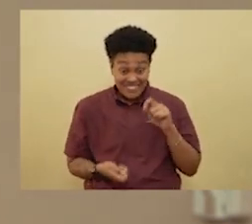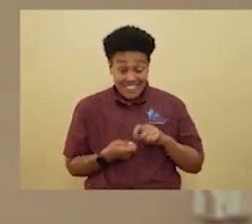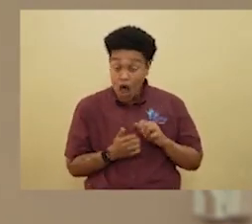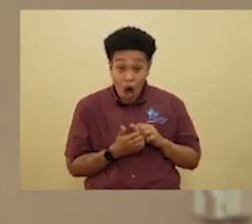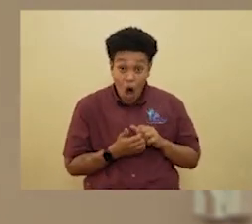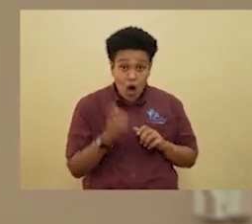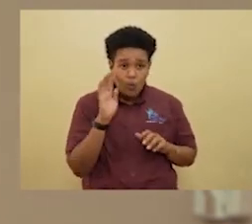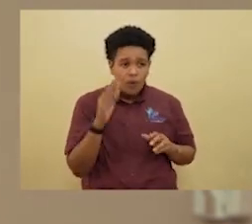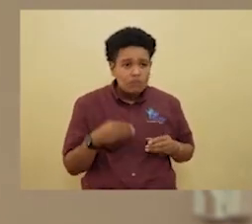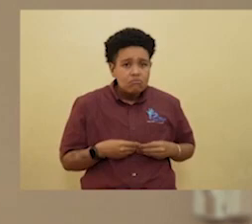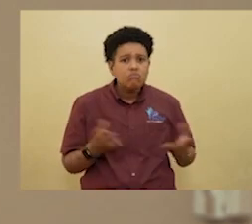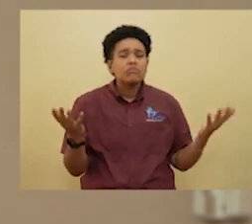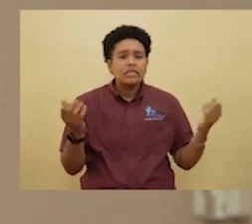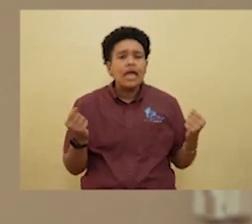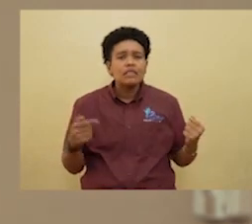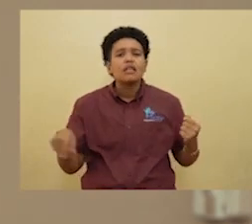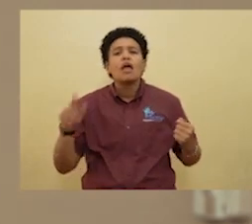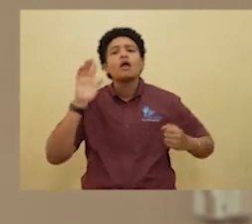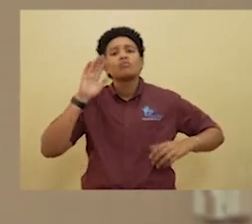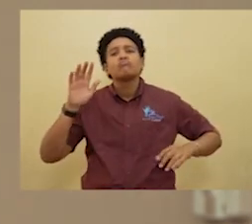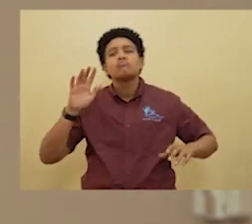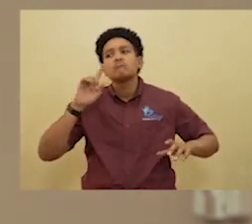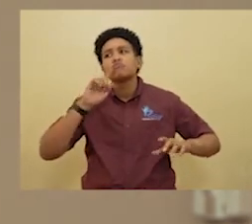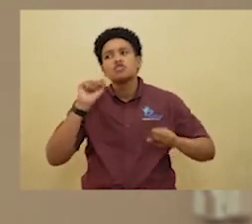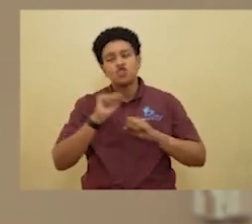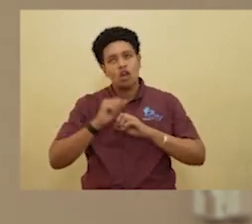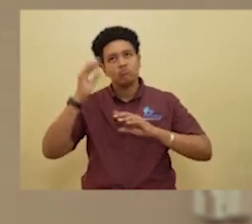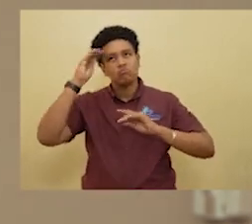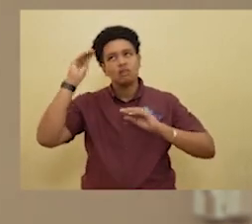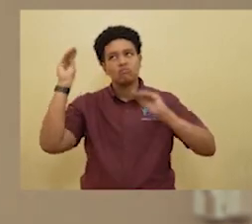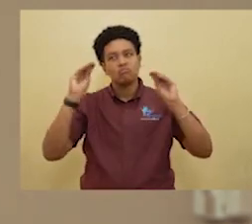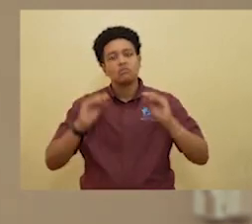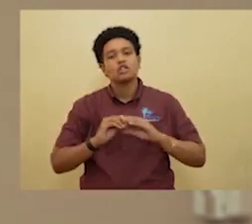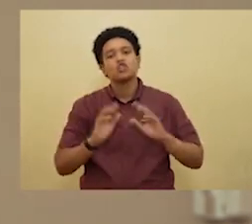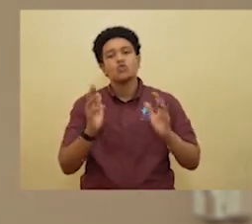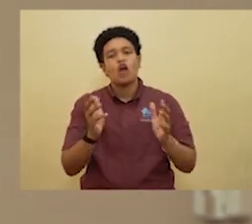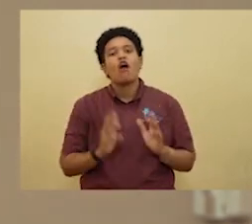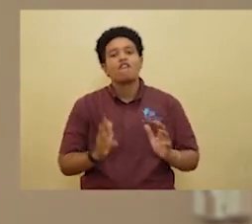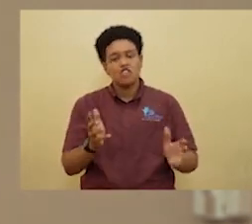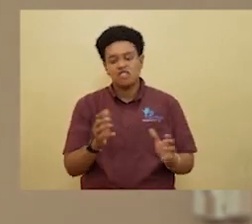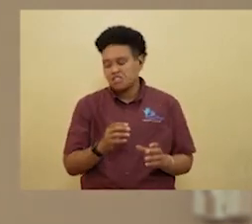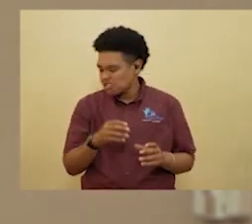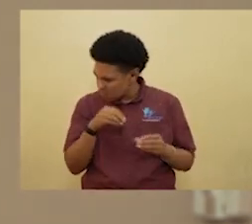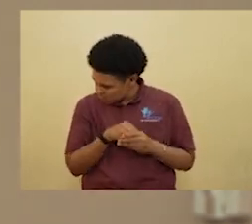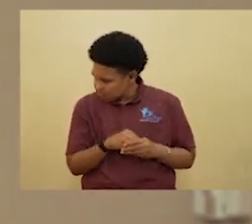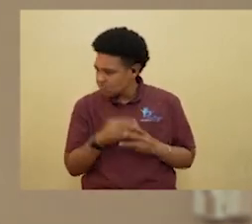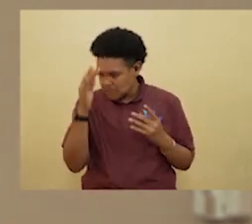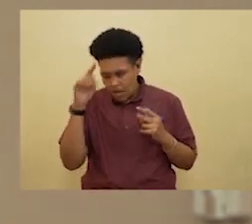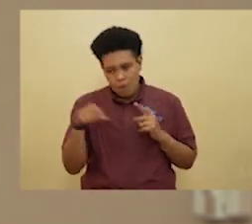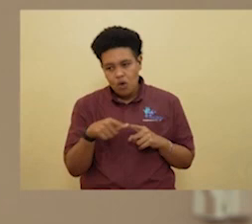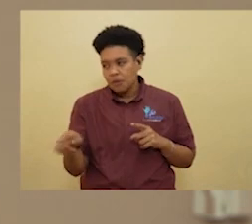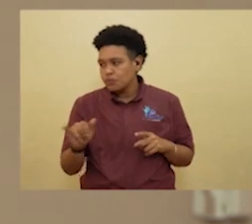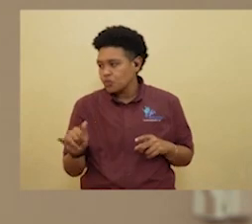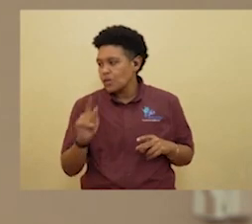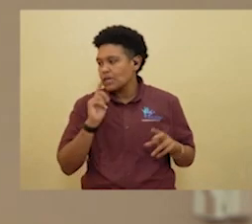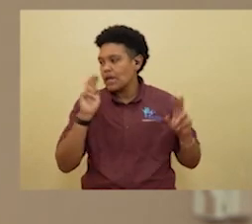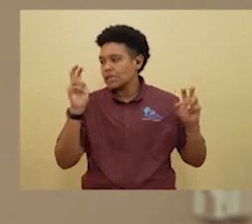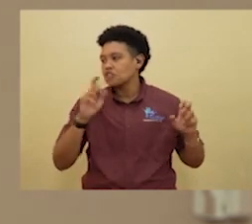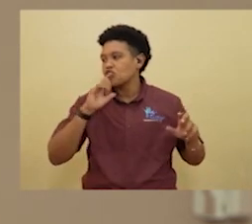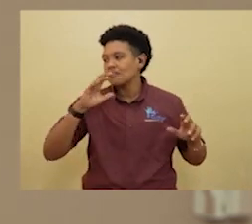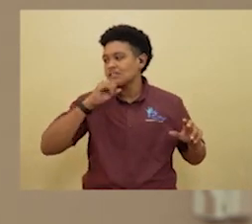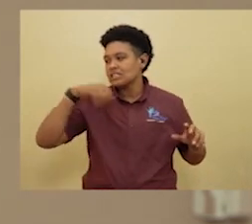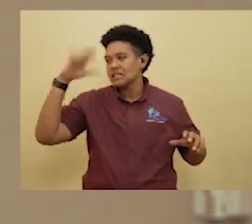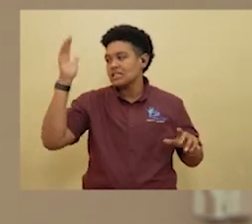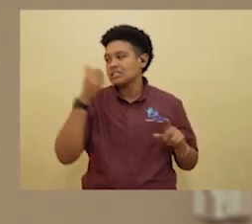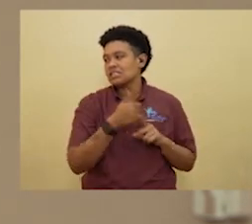how they are going to be done, they have certainly factored into the conversation. And the issue of seniors who